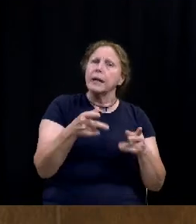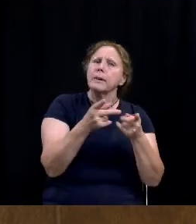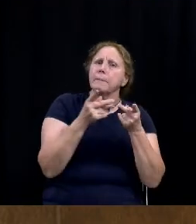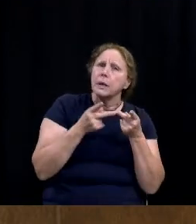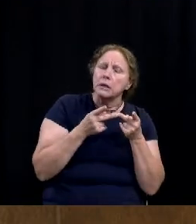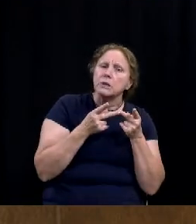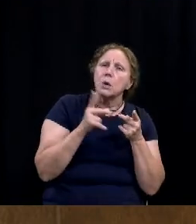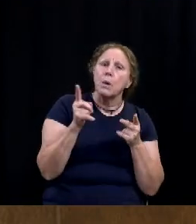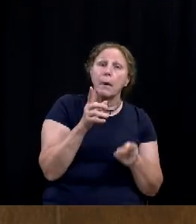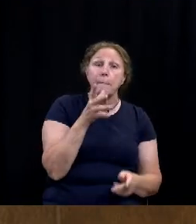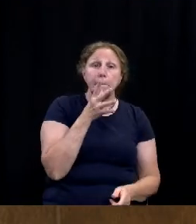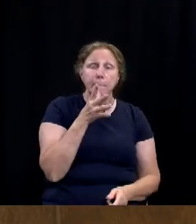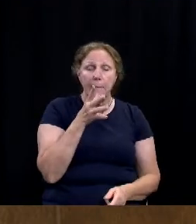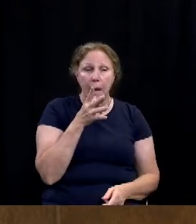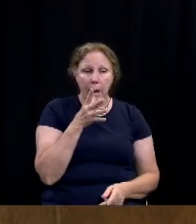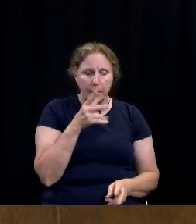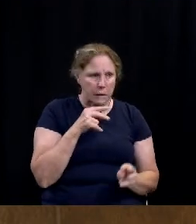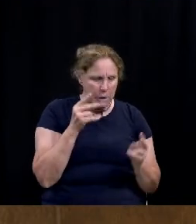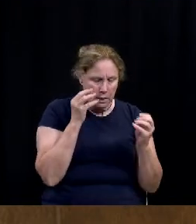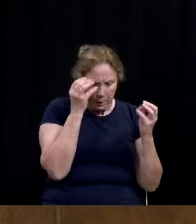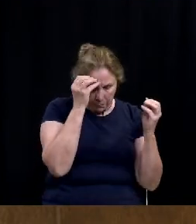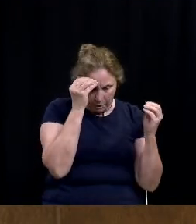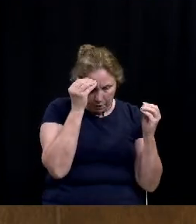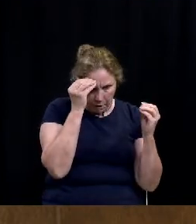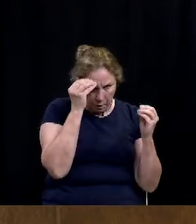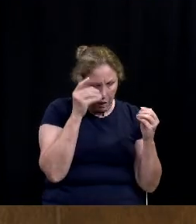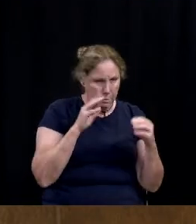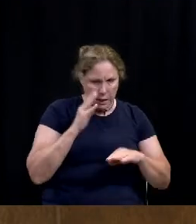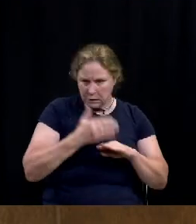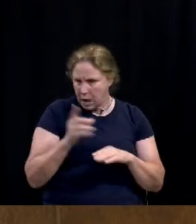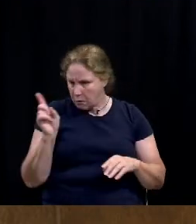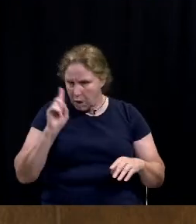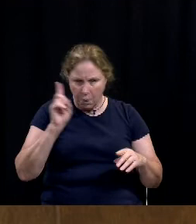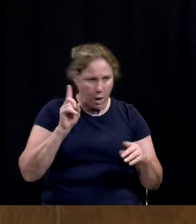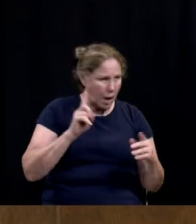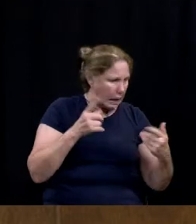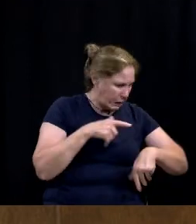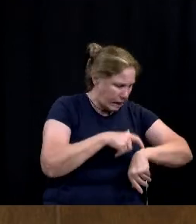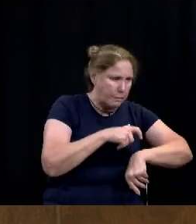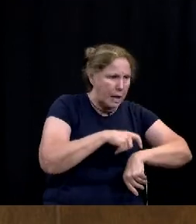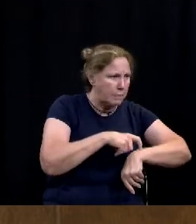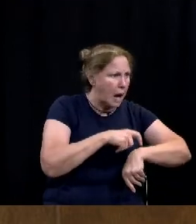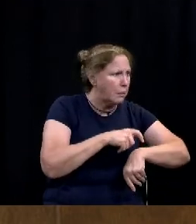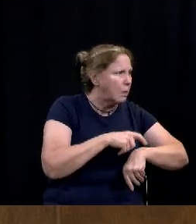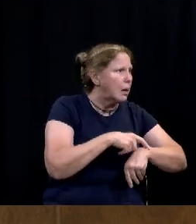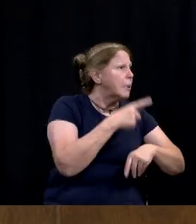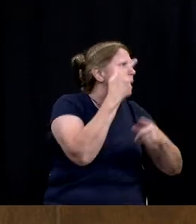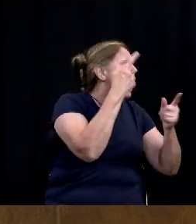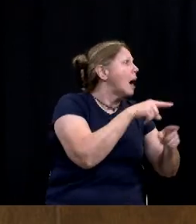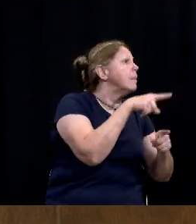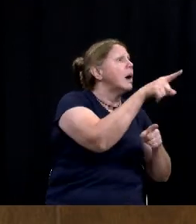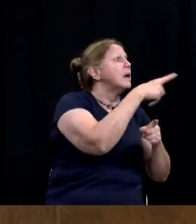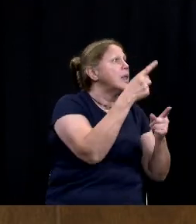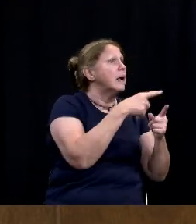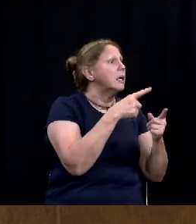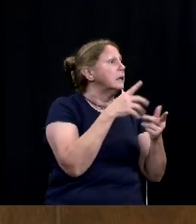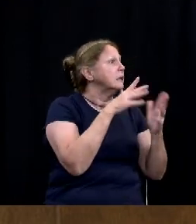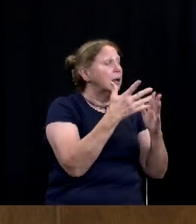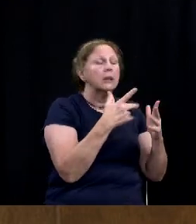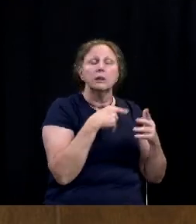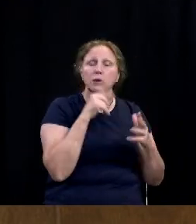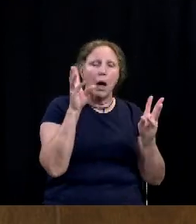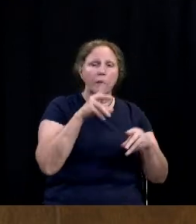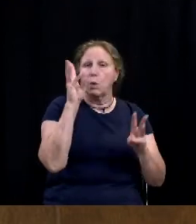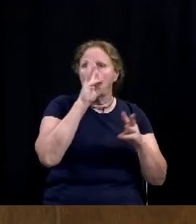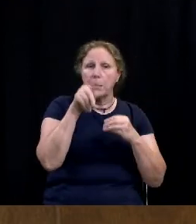a mom doesn't have to worry if her son is going to come home late at night because of some violence that happened in the streets and so